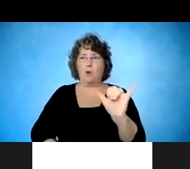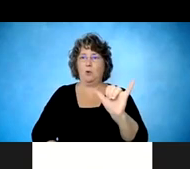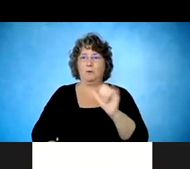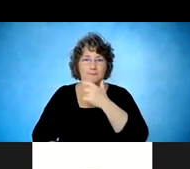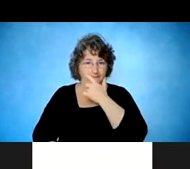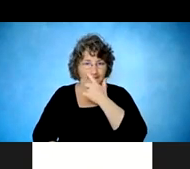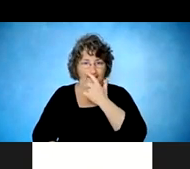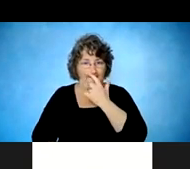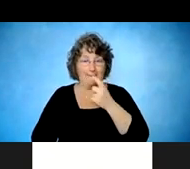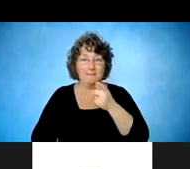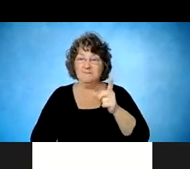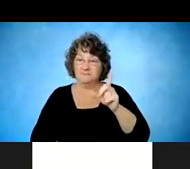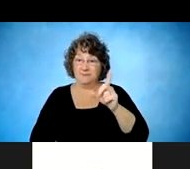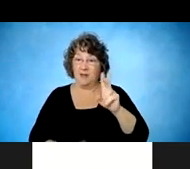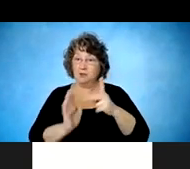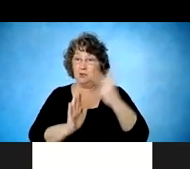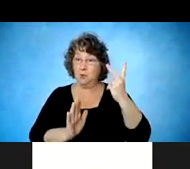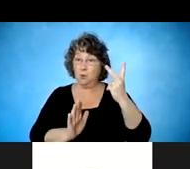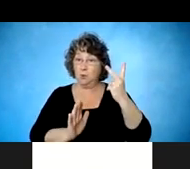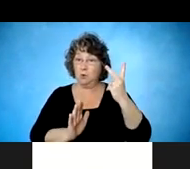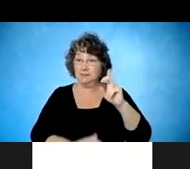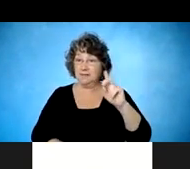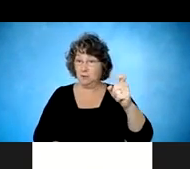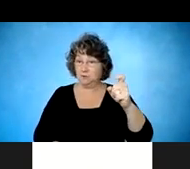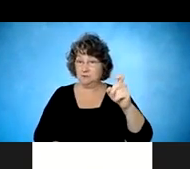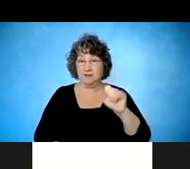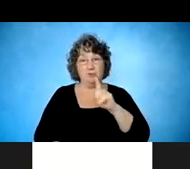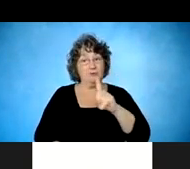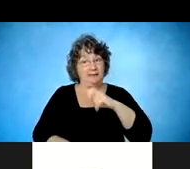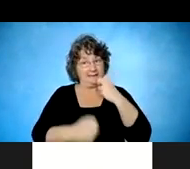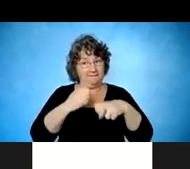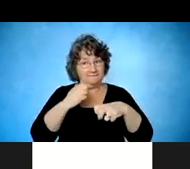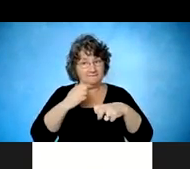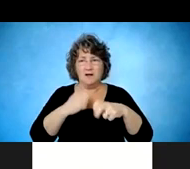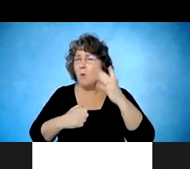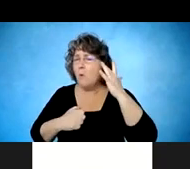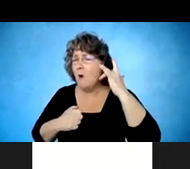Dual diagnosis. This is a really tough one. And I'll explain to you why it's tough.